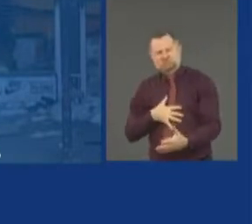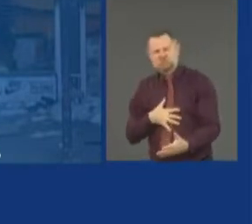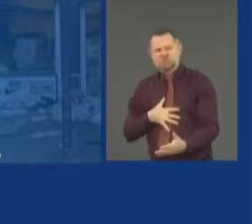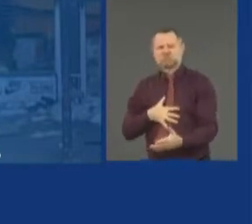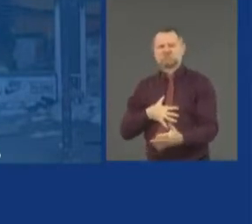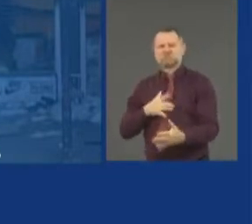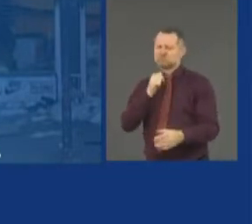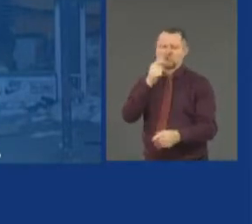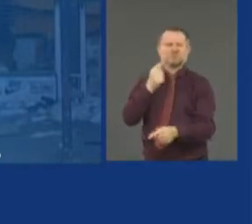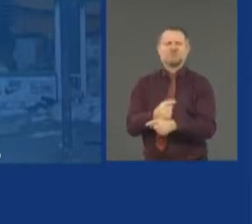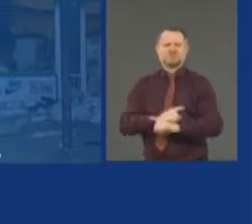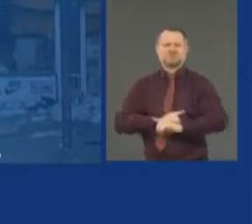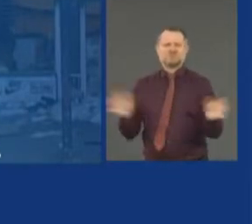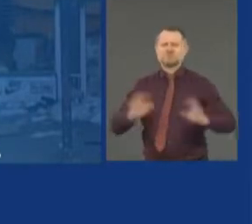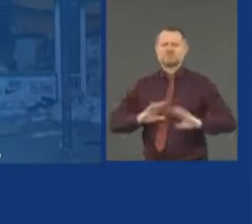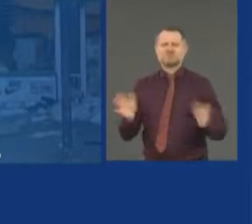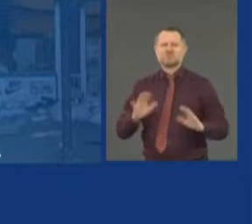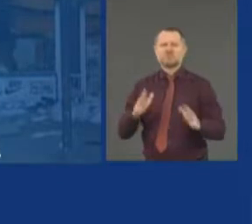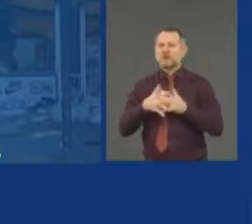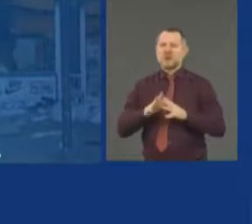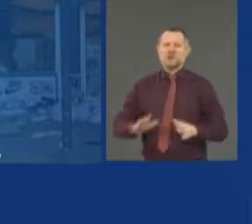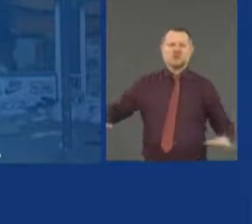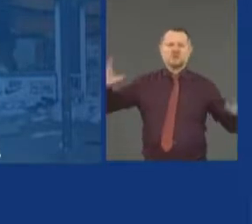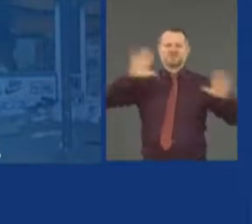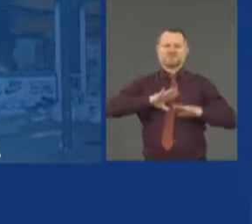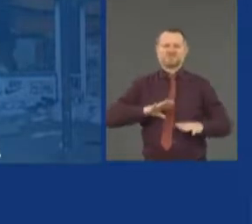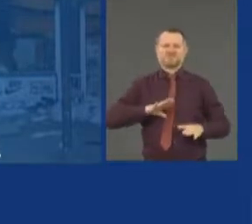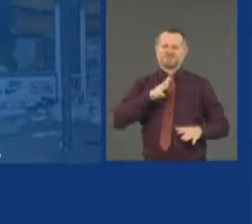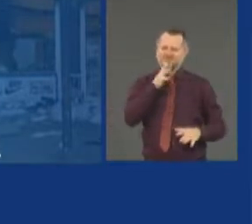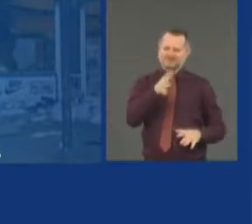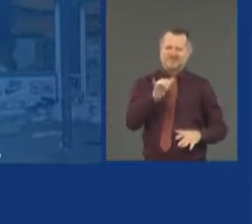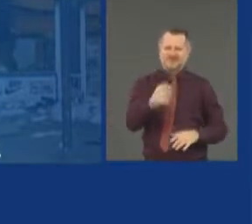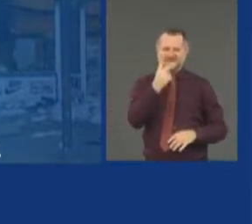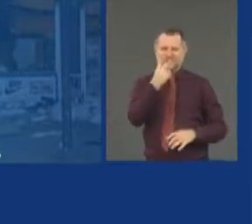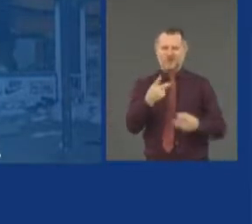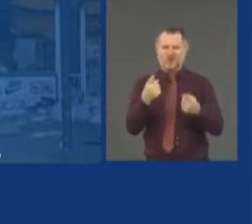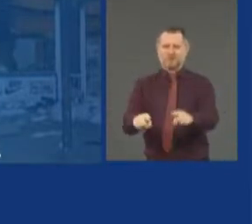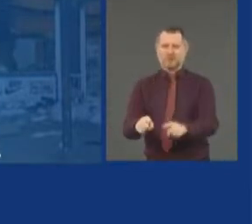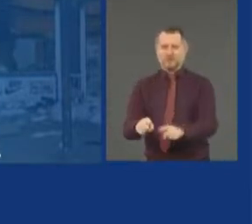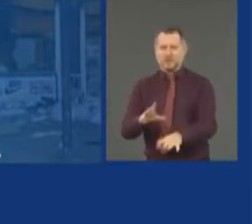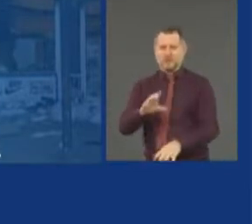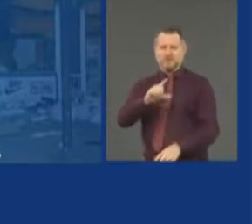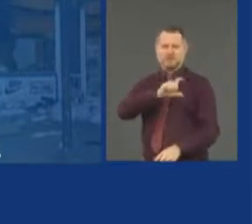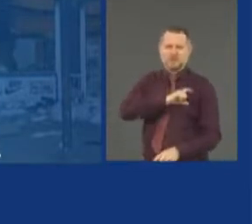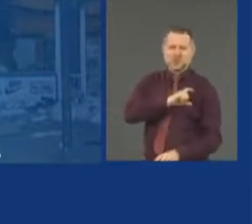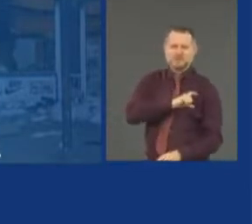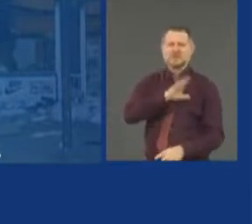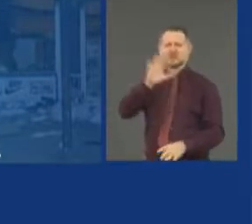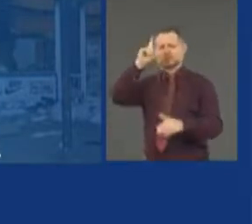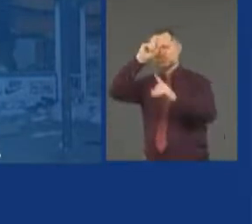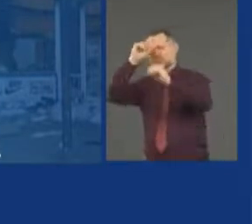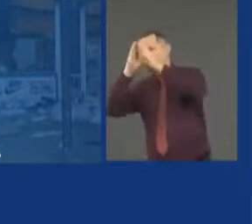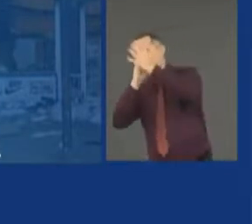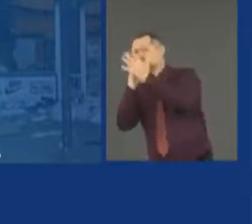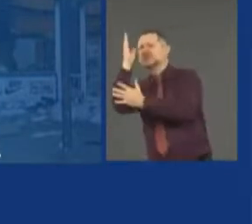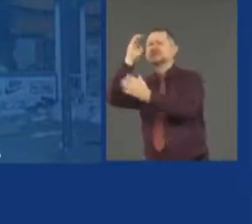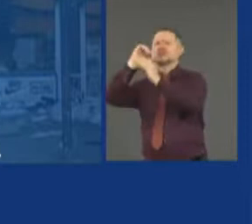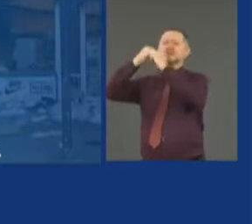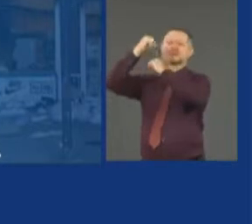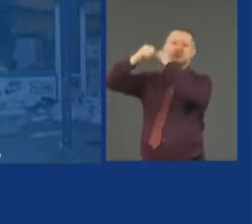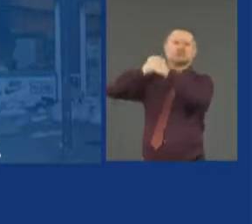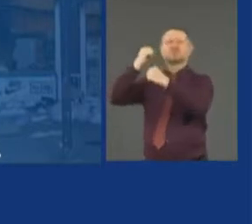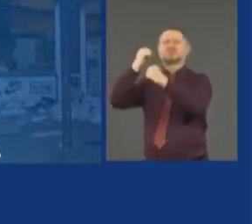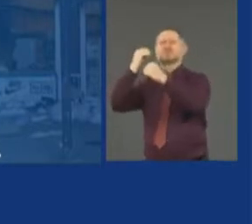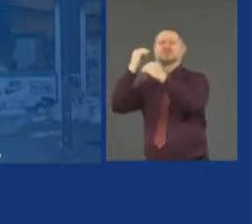to any good policing perspective or strategy or approach. And it's not just